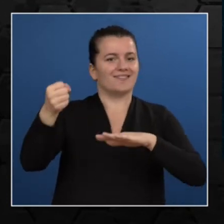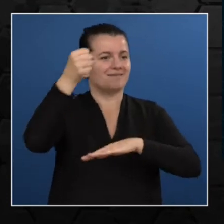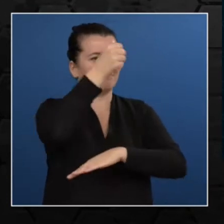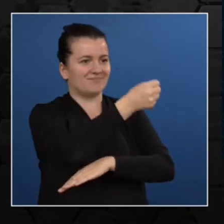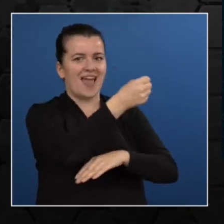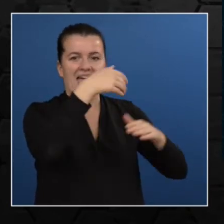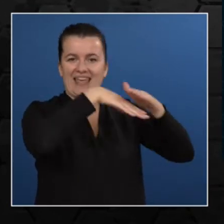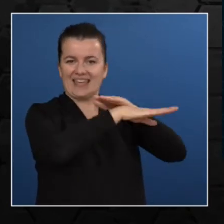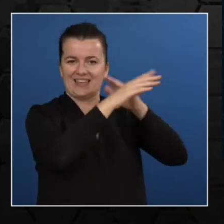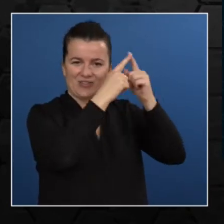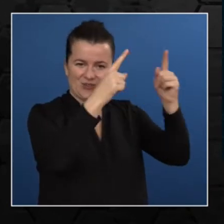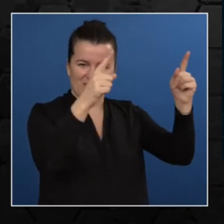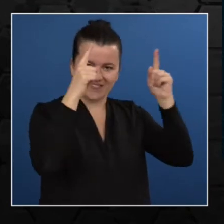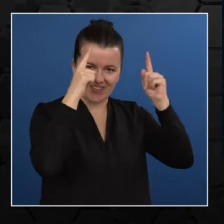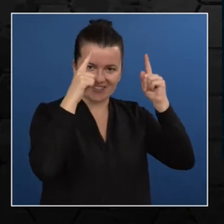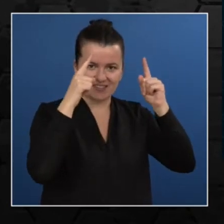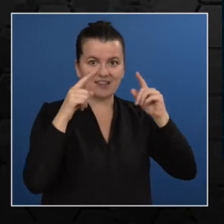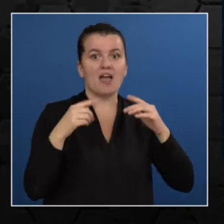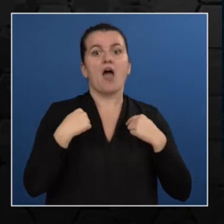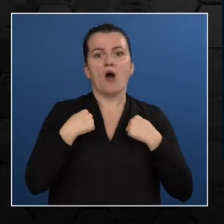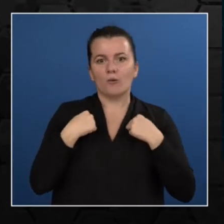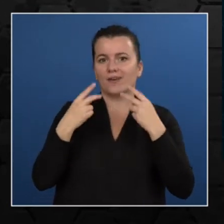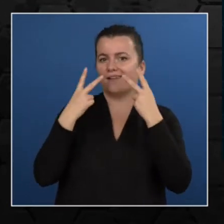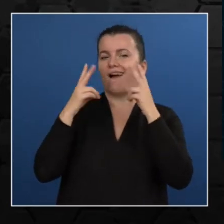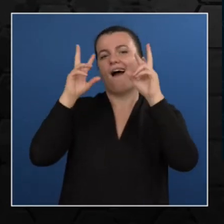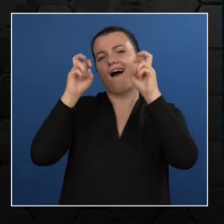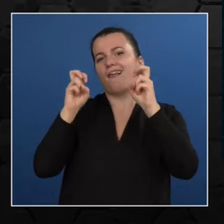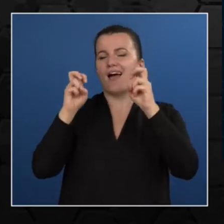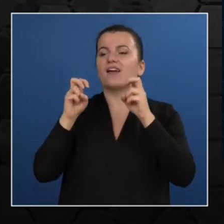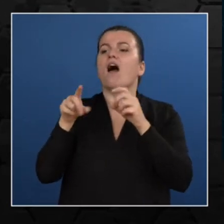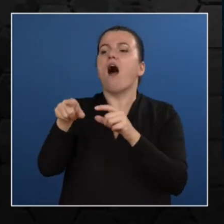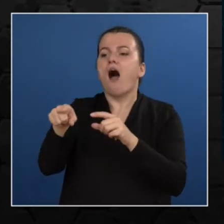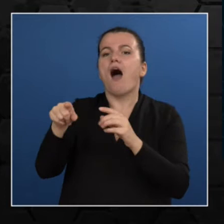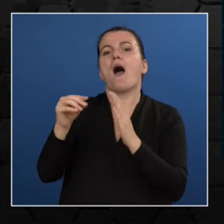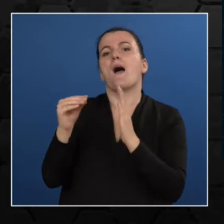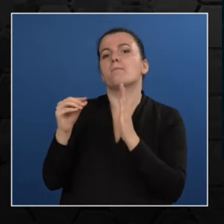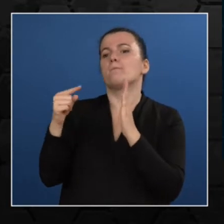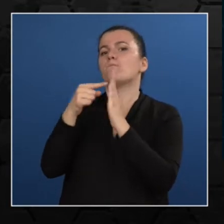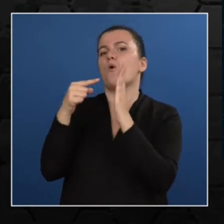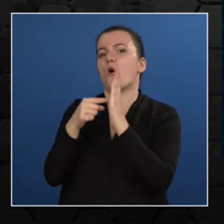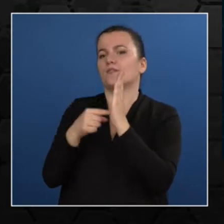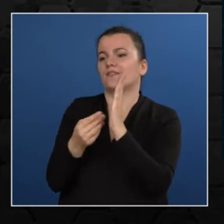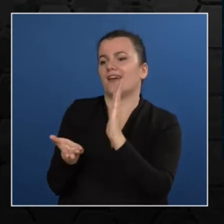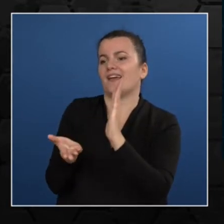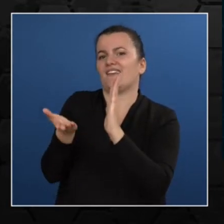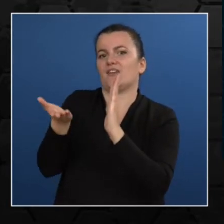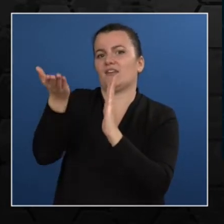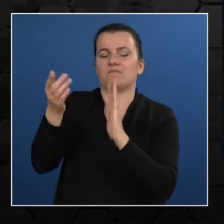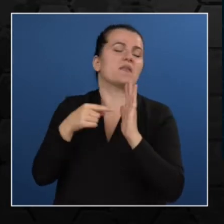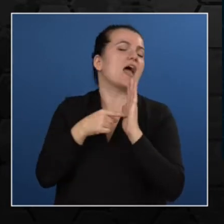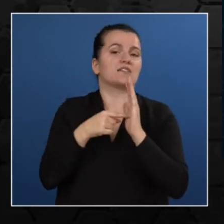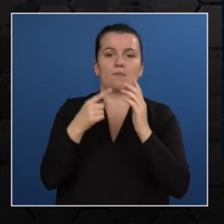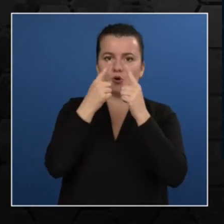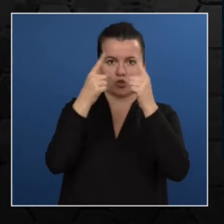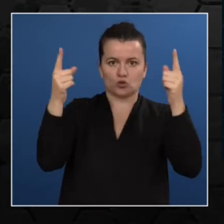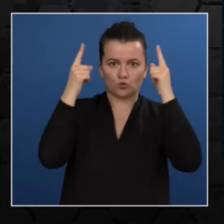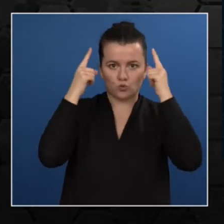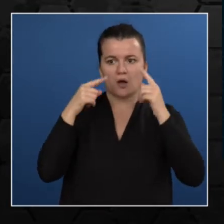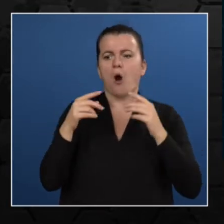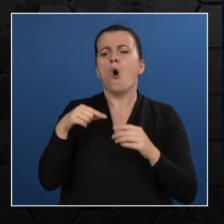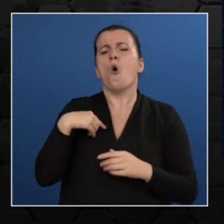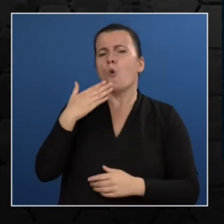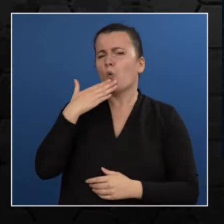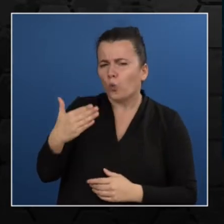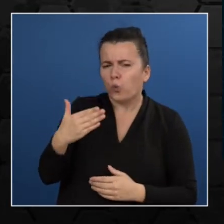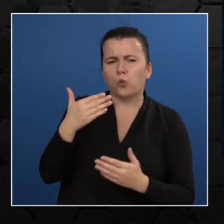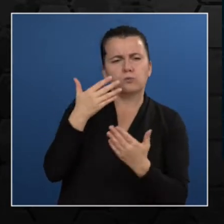Now, we're going to have a threshold value of 0.5. If the student gets marks or the total result of the